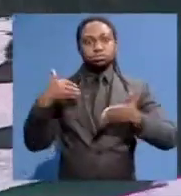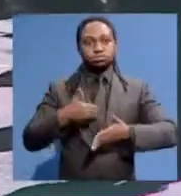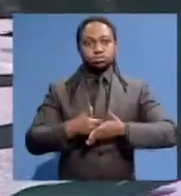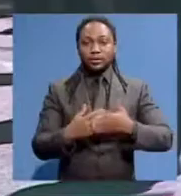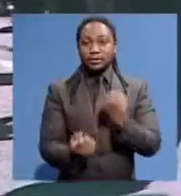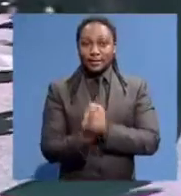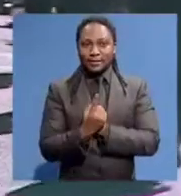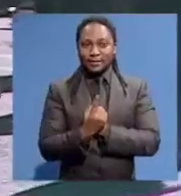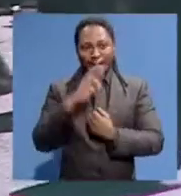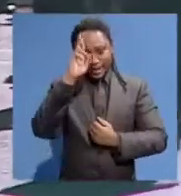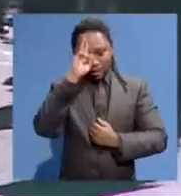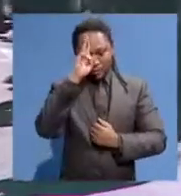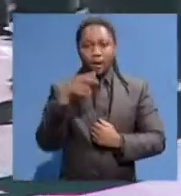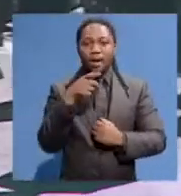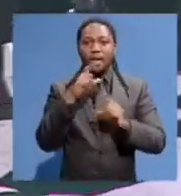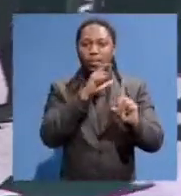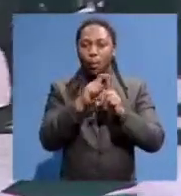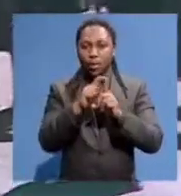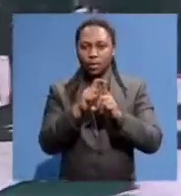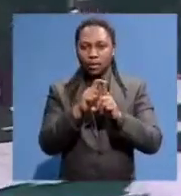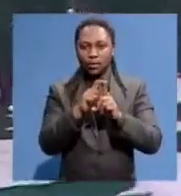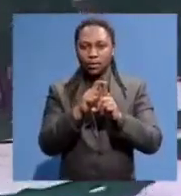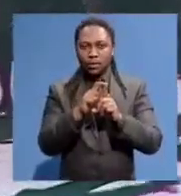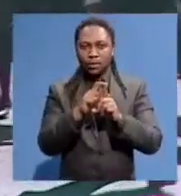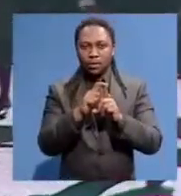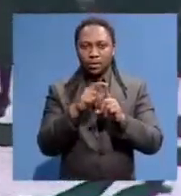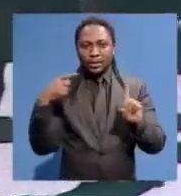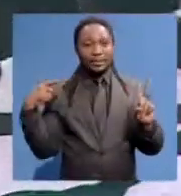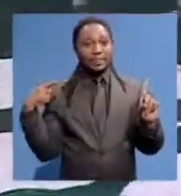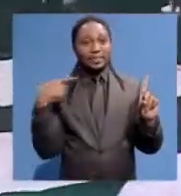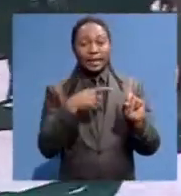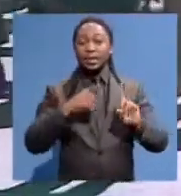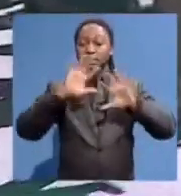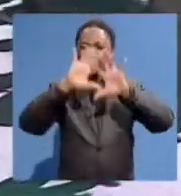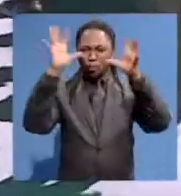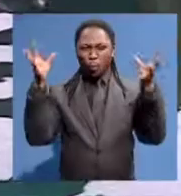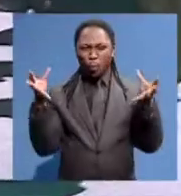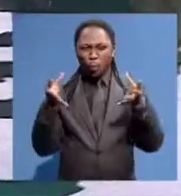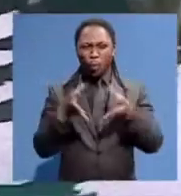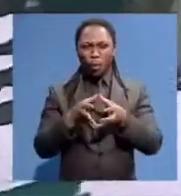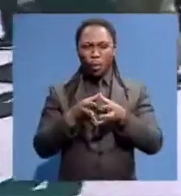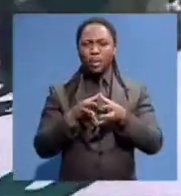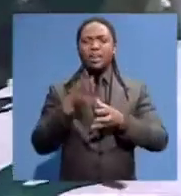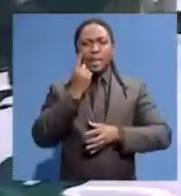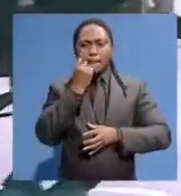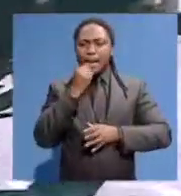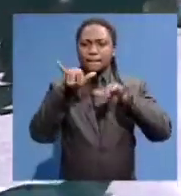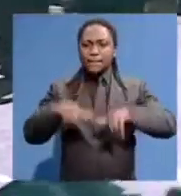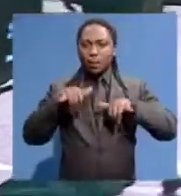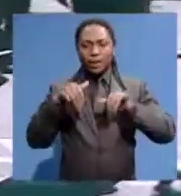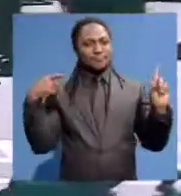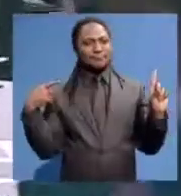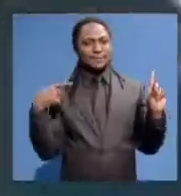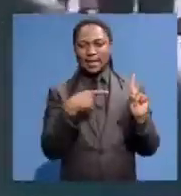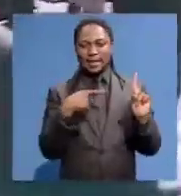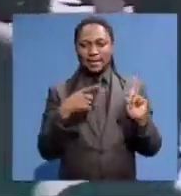words that Clarence used. There is all of us, the world that the man has been waiting for. Here is the moment.